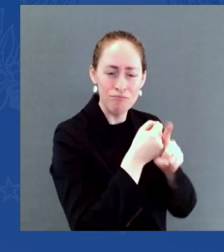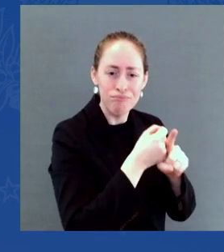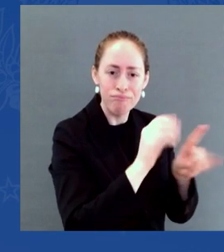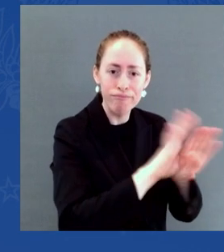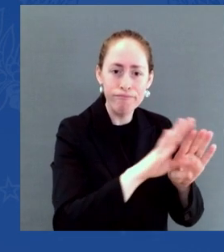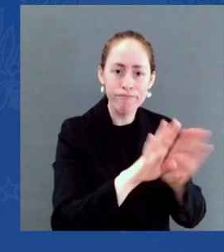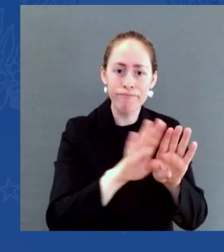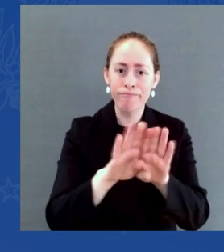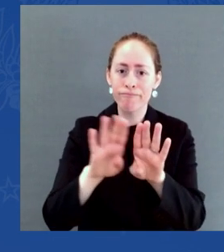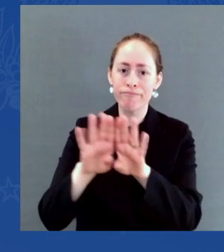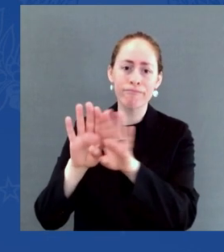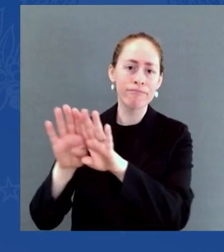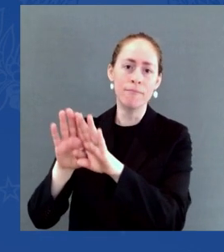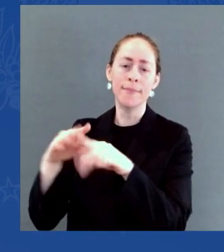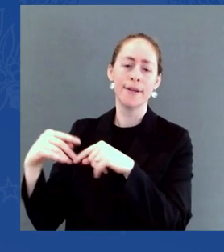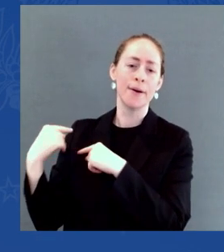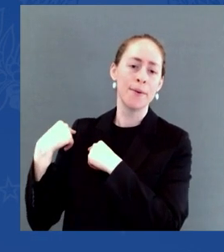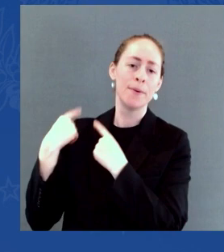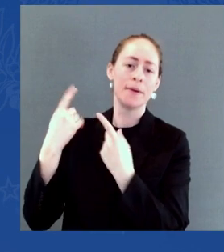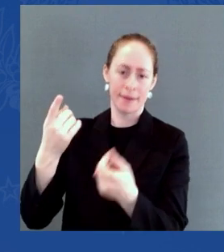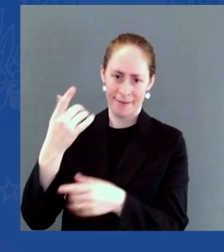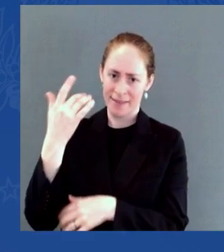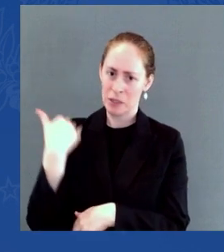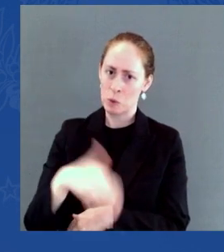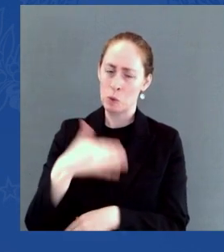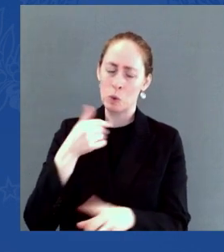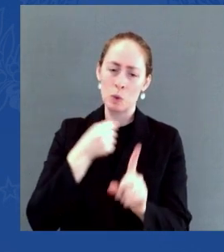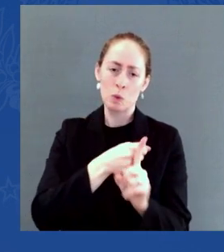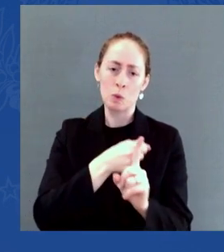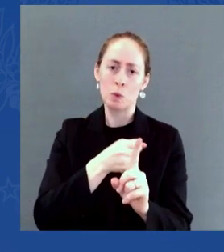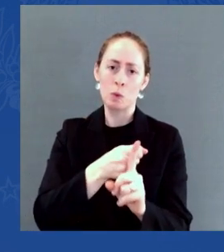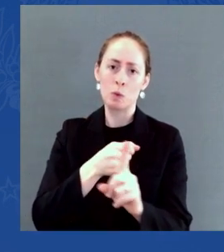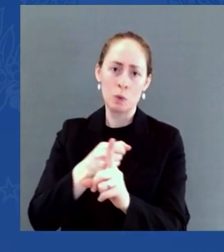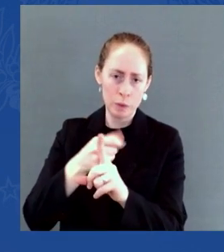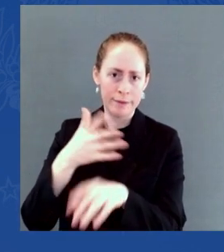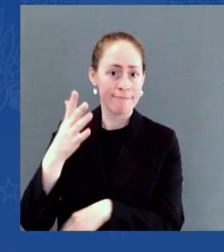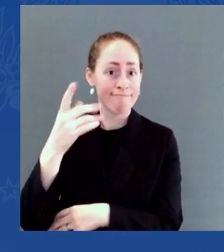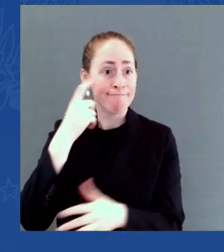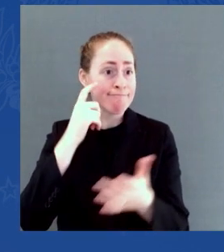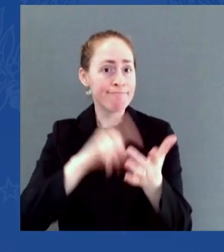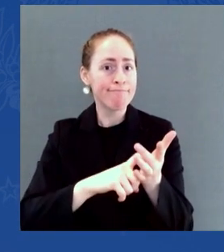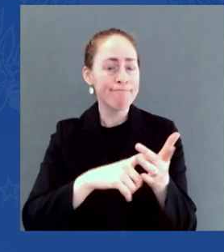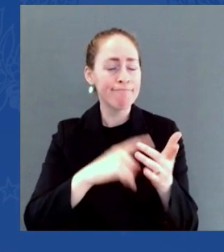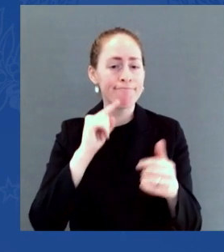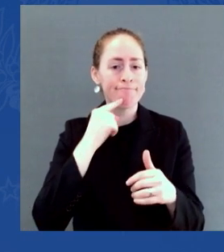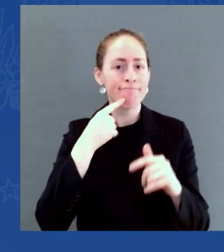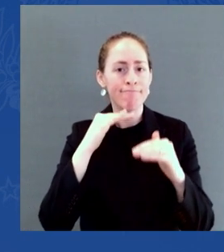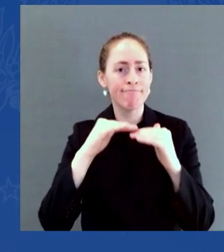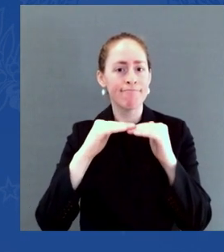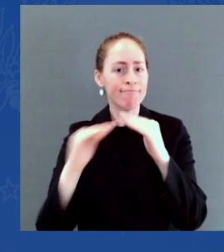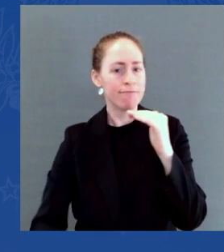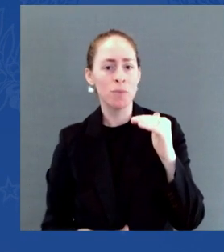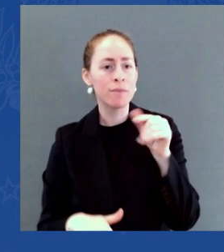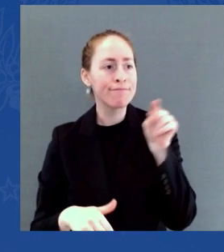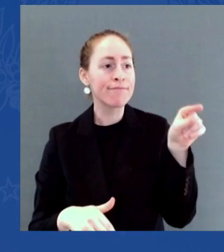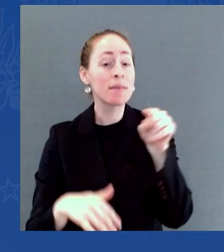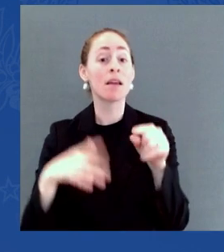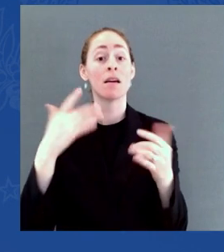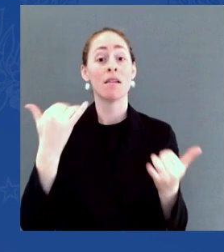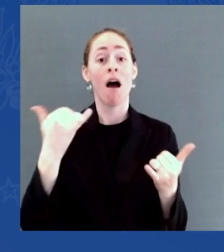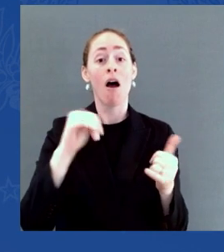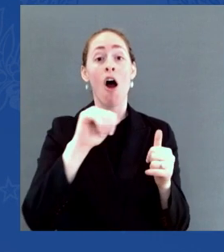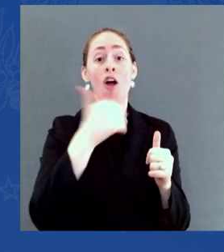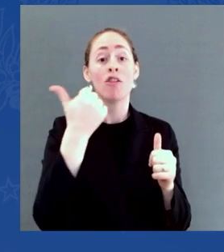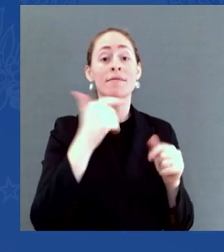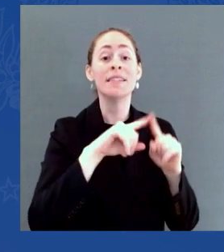me. Prices are still out of sync as the world comes back. But as we continue to overcome these obstacles, the more price pressures